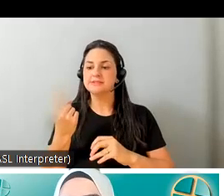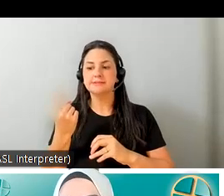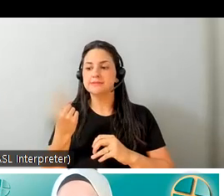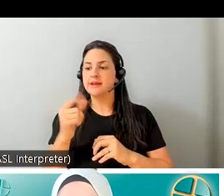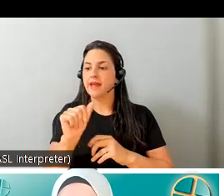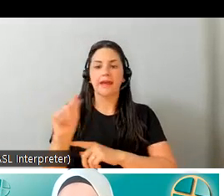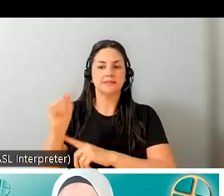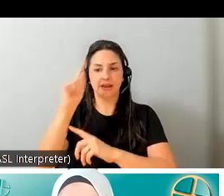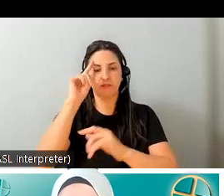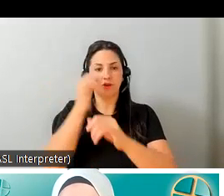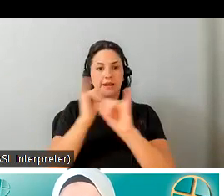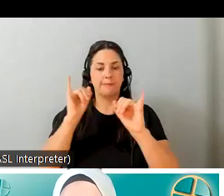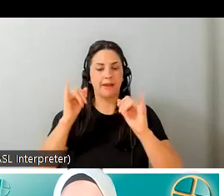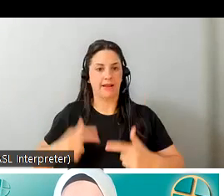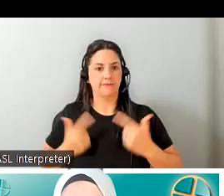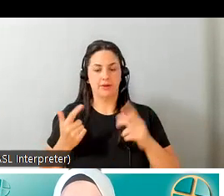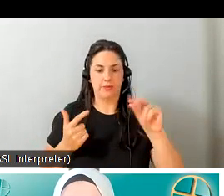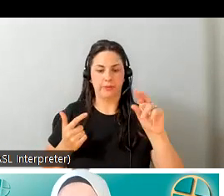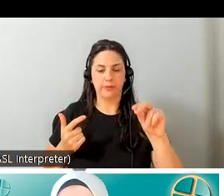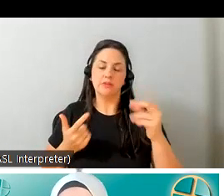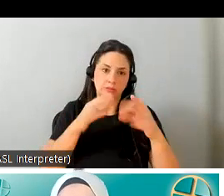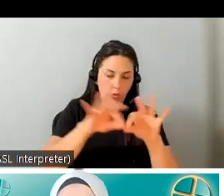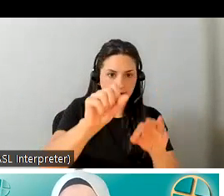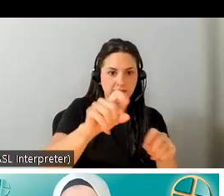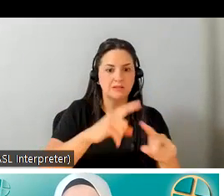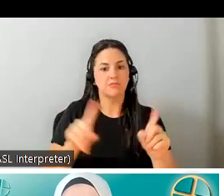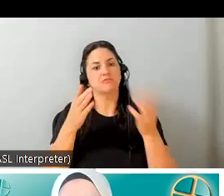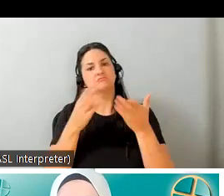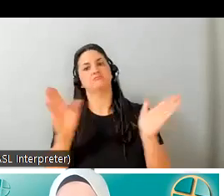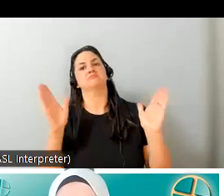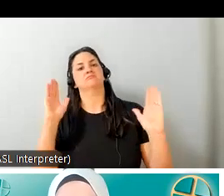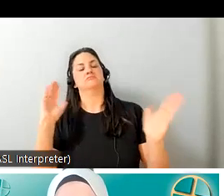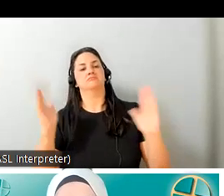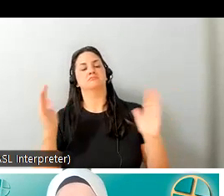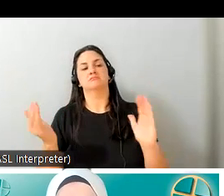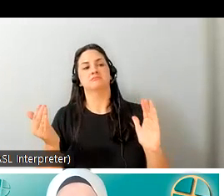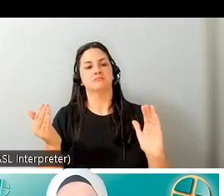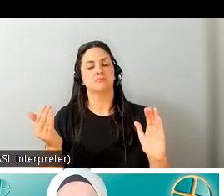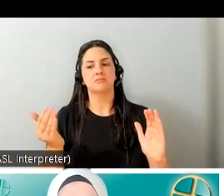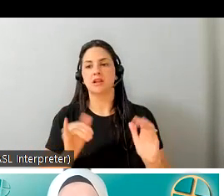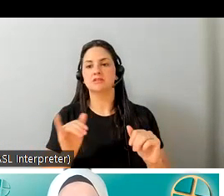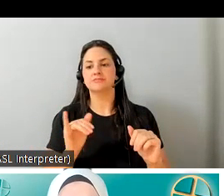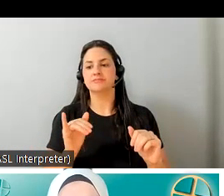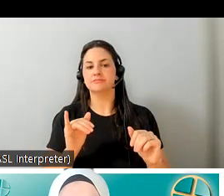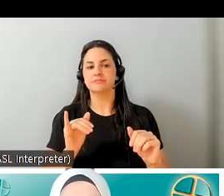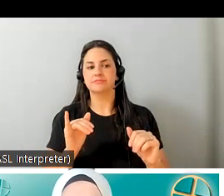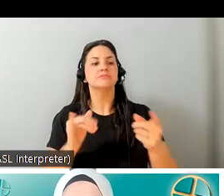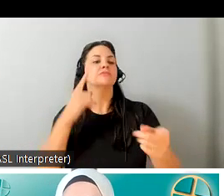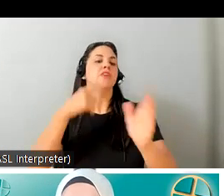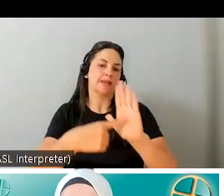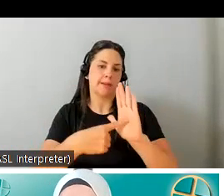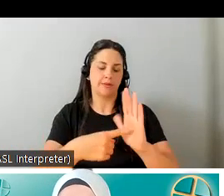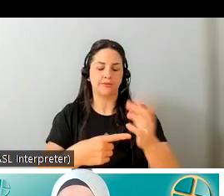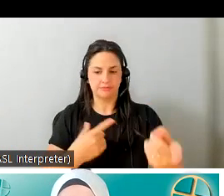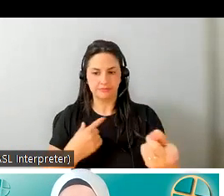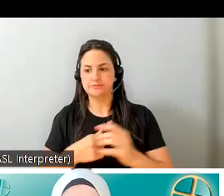tech for independent living that's important for sure but we look at holistically at a whole person's uh life so just a few